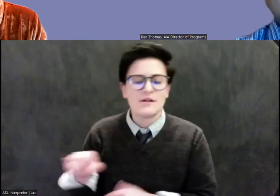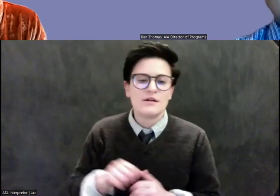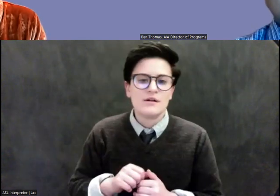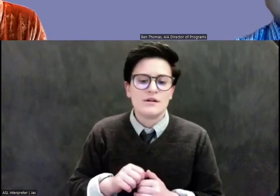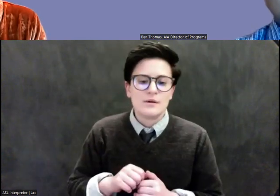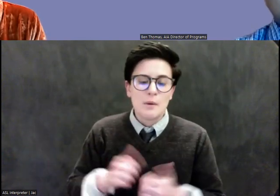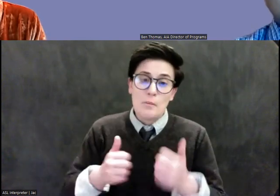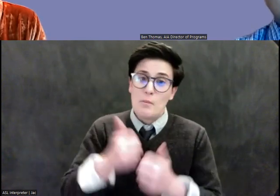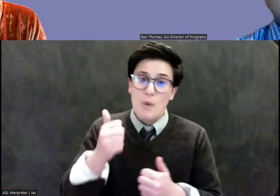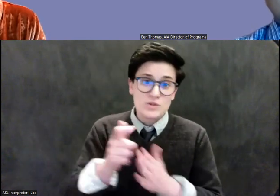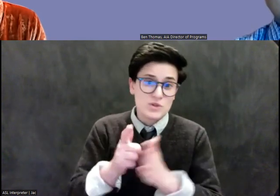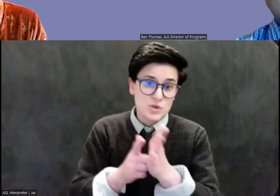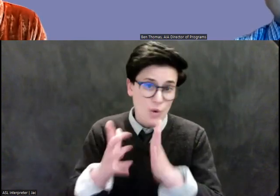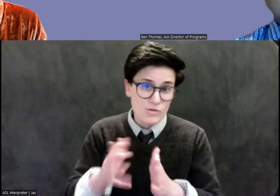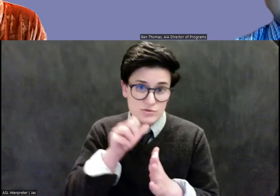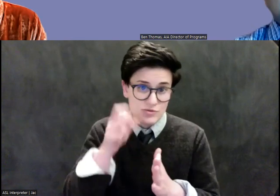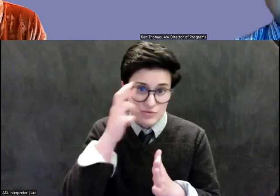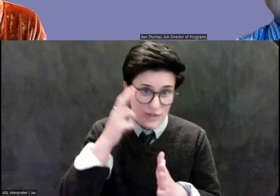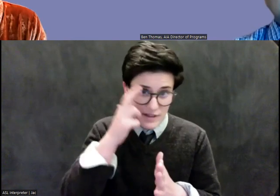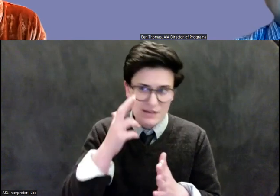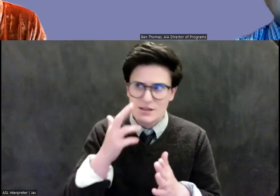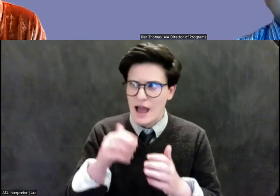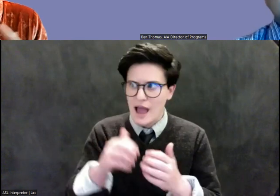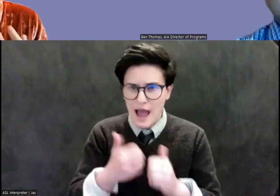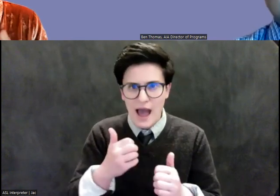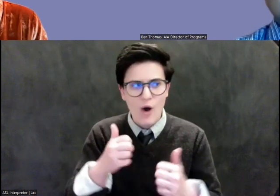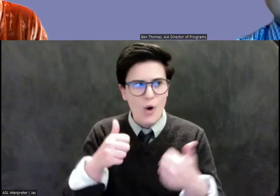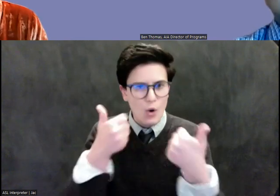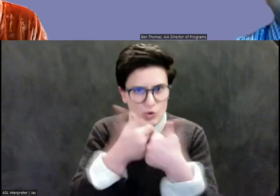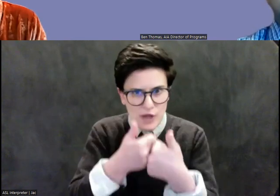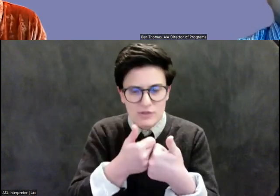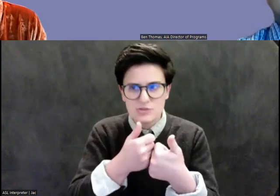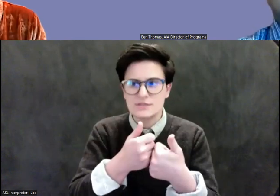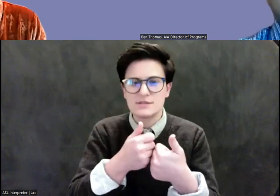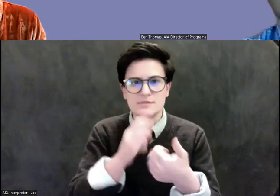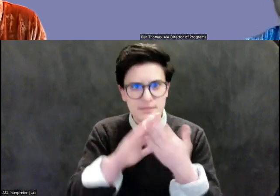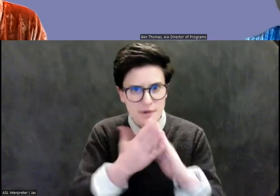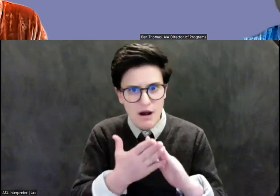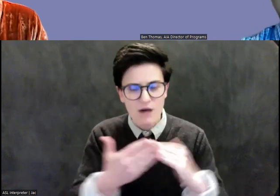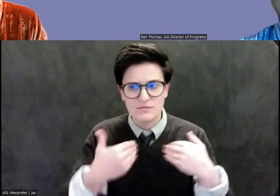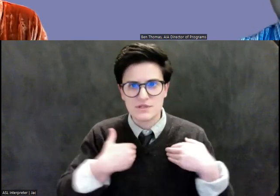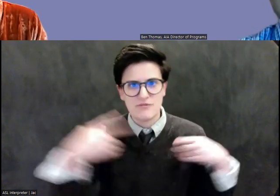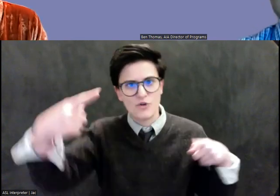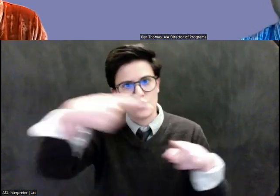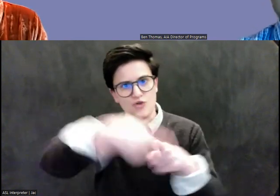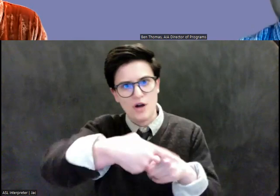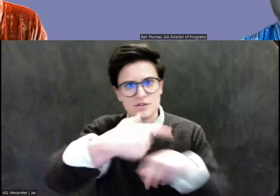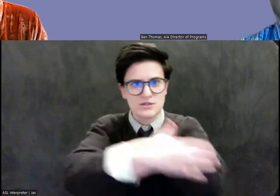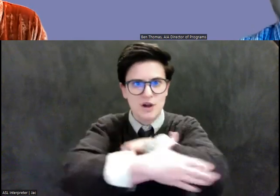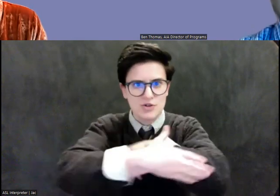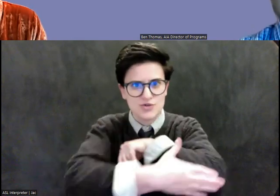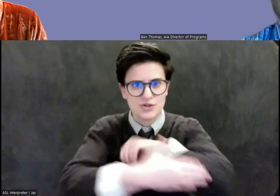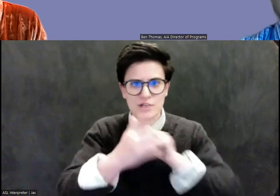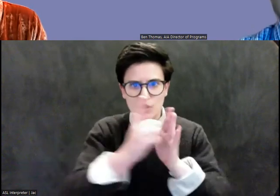don't realize how, how difficult it actually is to have these cross jurisdictional investigations. In fact, you know, sometimes just